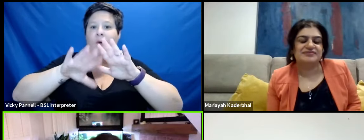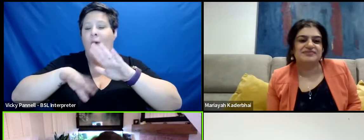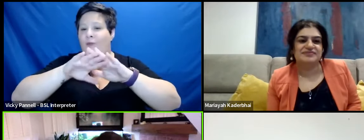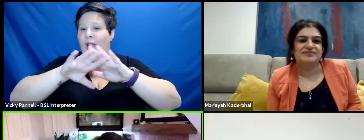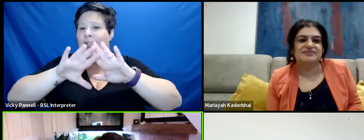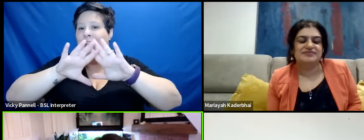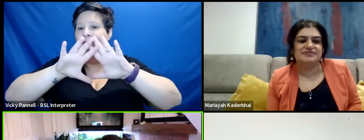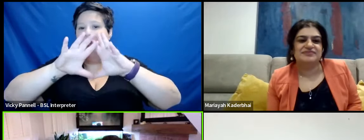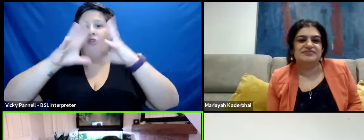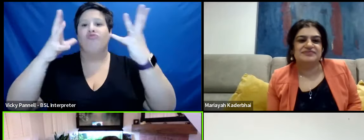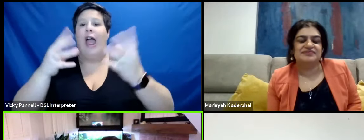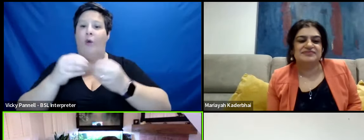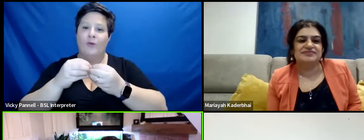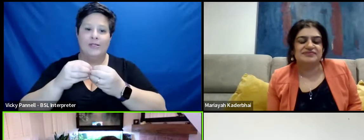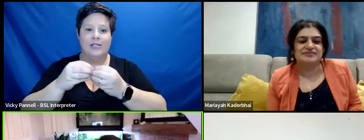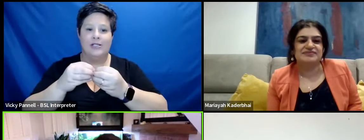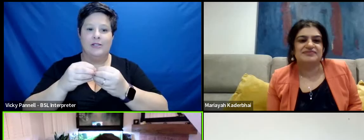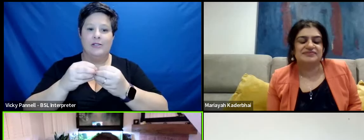honest